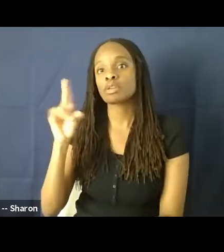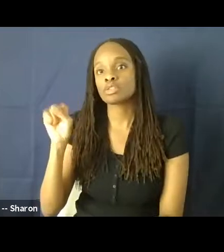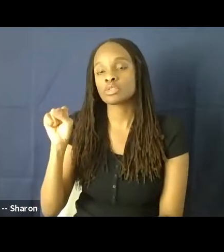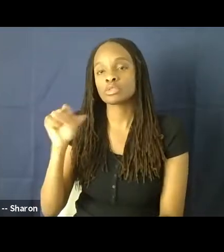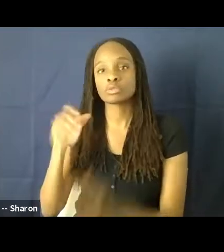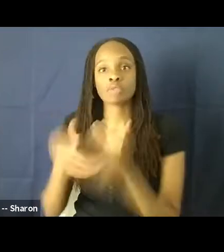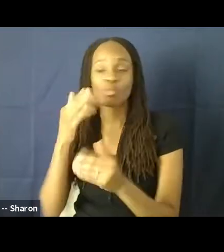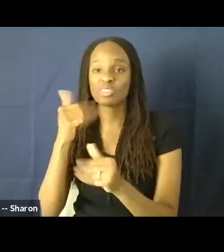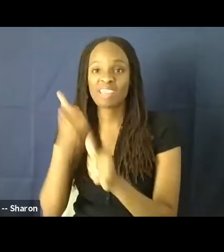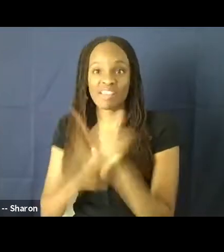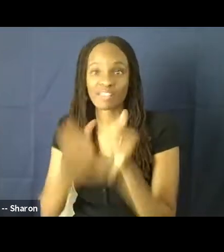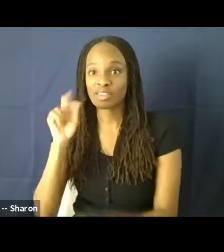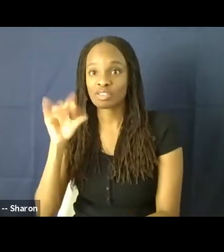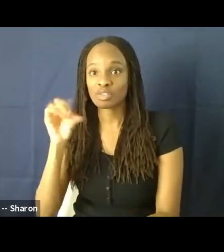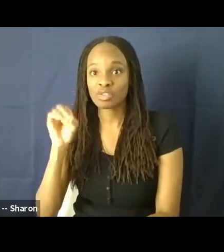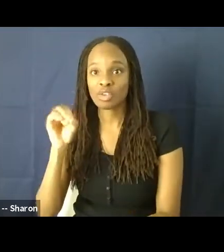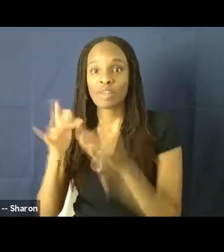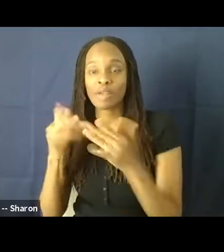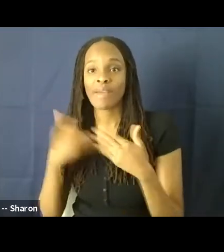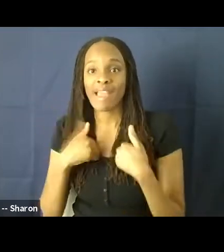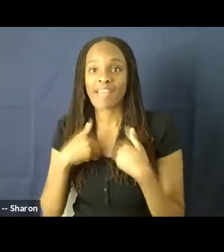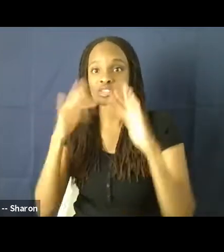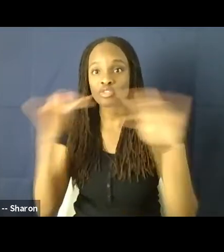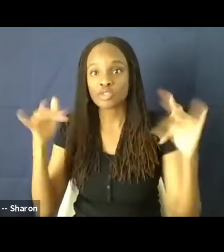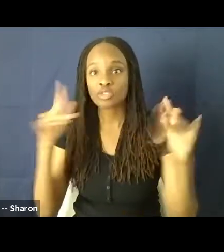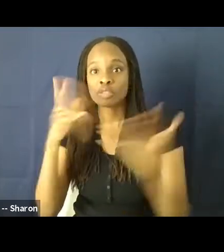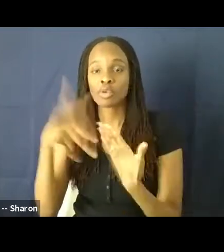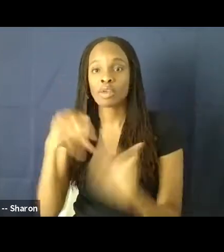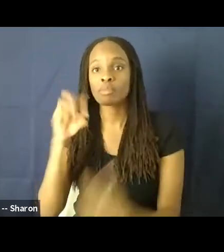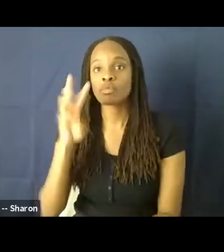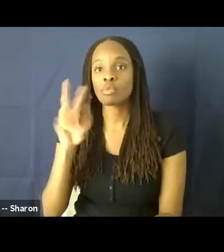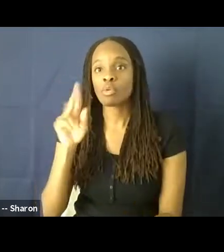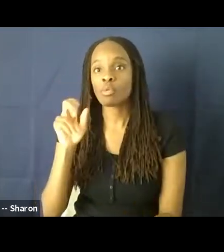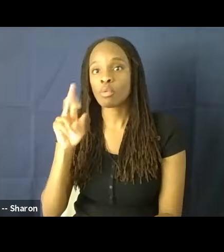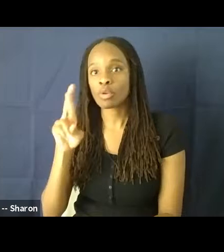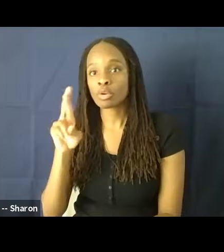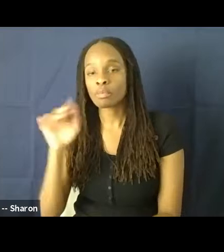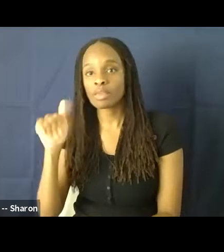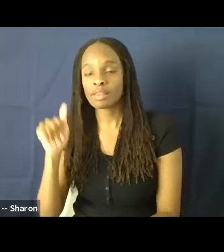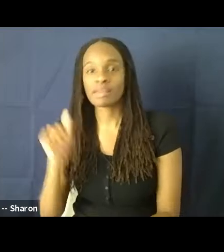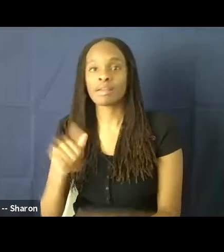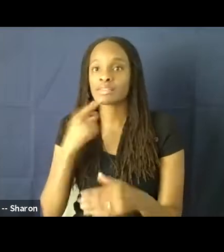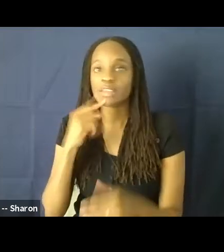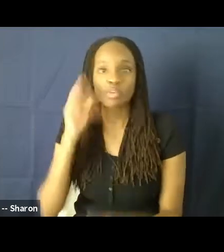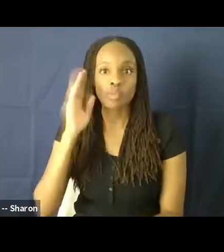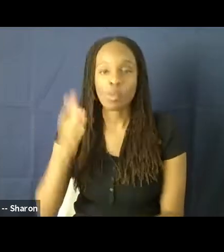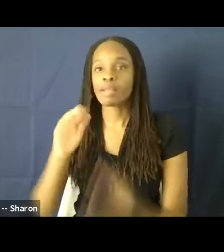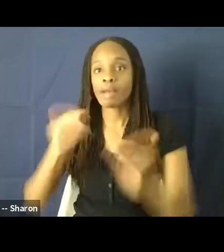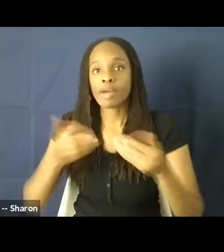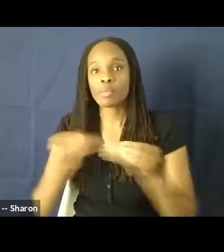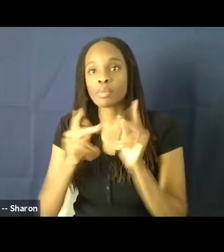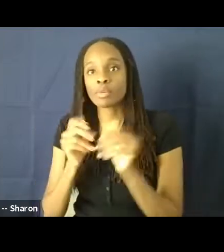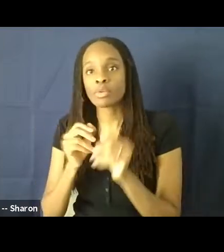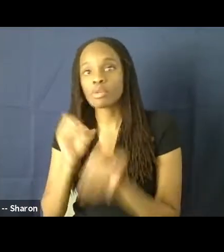has a diversity program now. Warner Media has committed to hiring at least 41% people of color. CVS has partnered with the